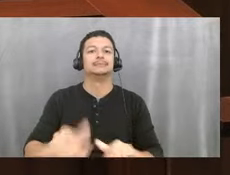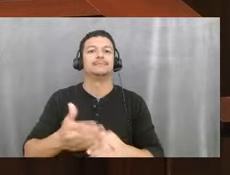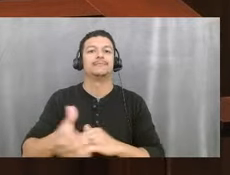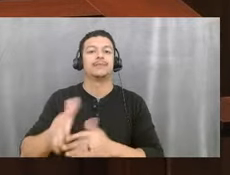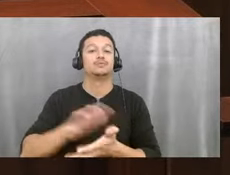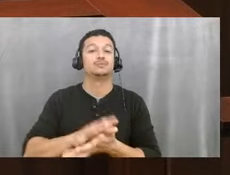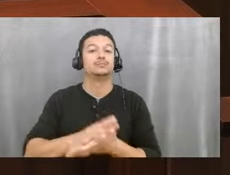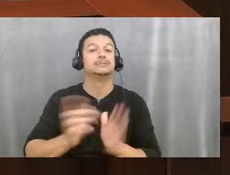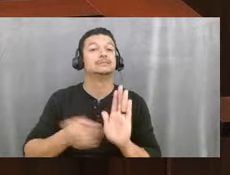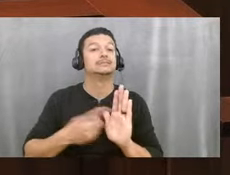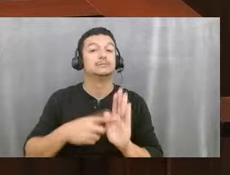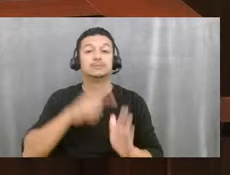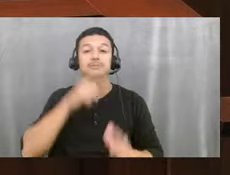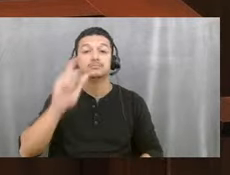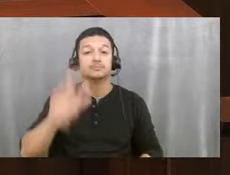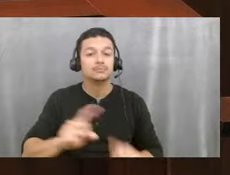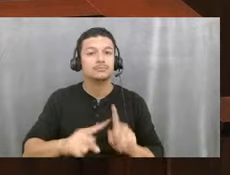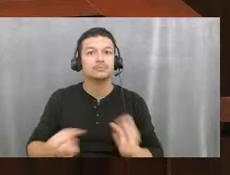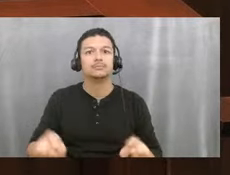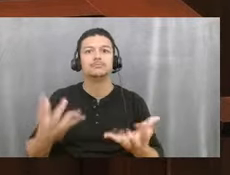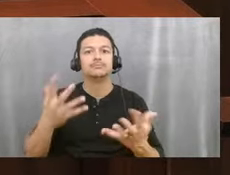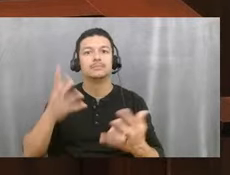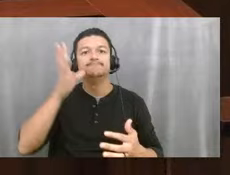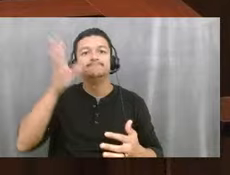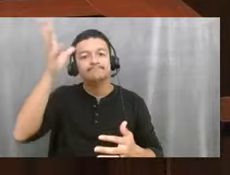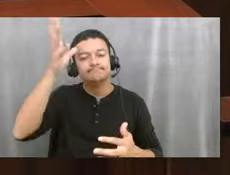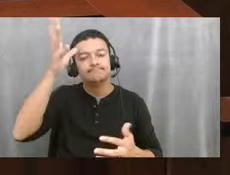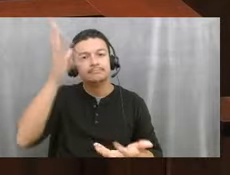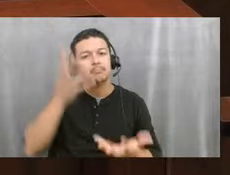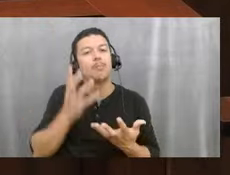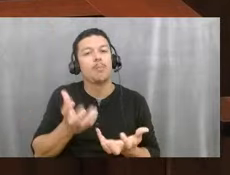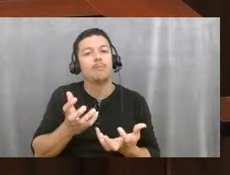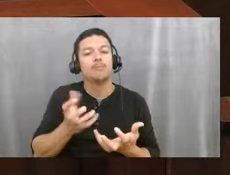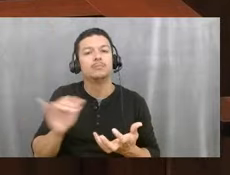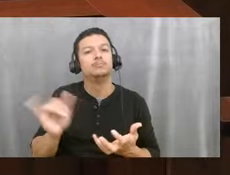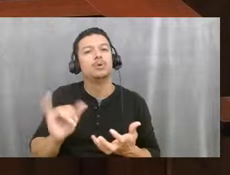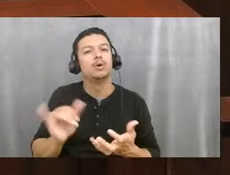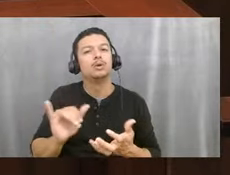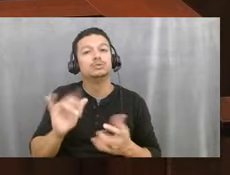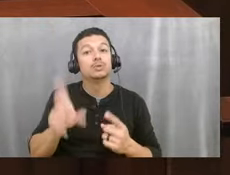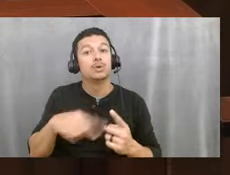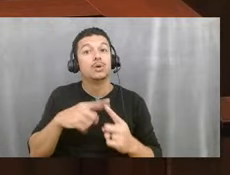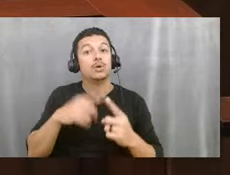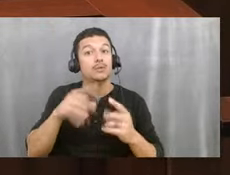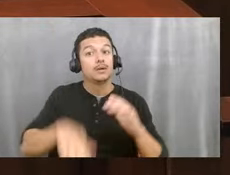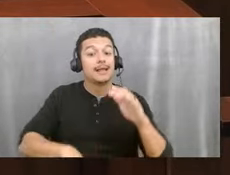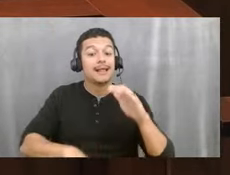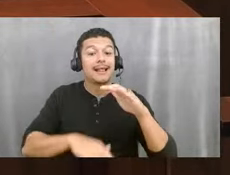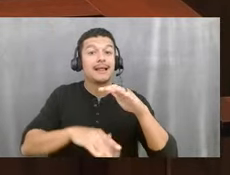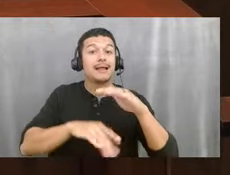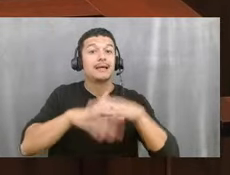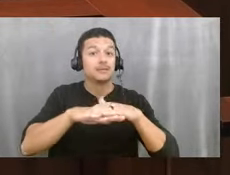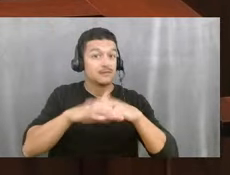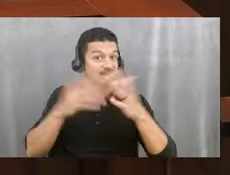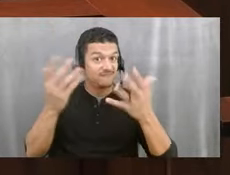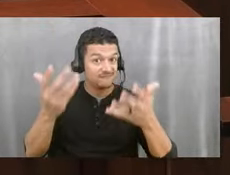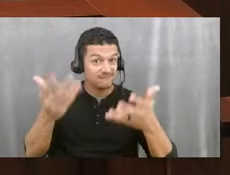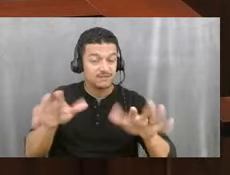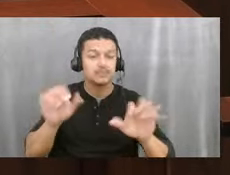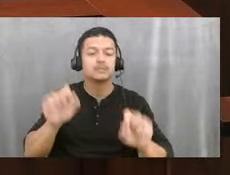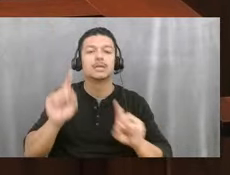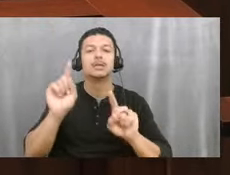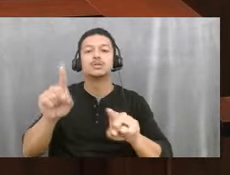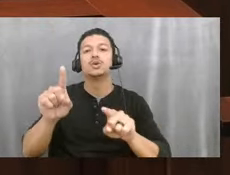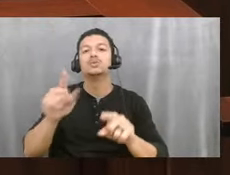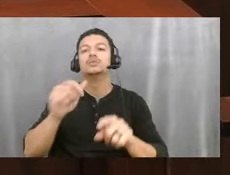not needed, but many parents would like that to happen. And then once it fills up, then you can go to some of the nonprofit partners, or you